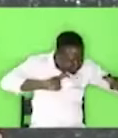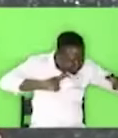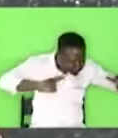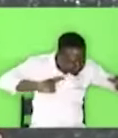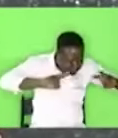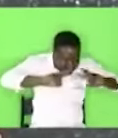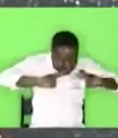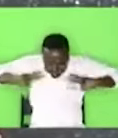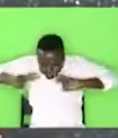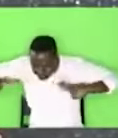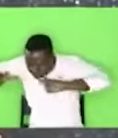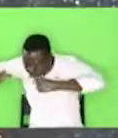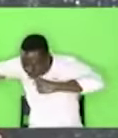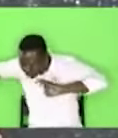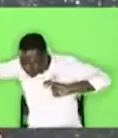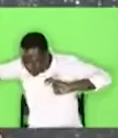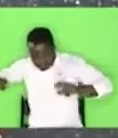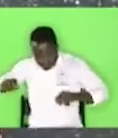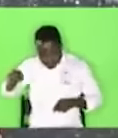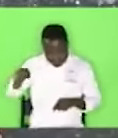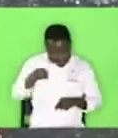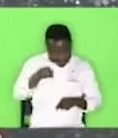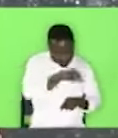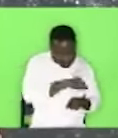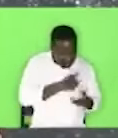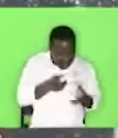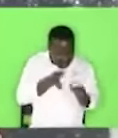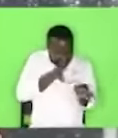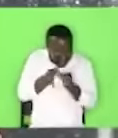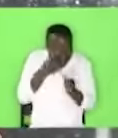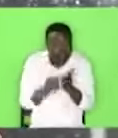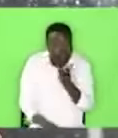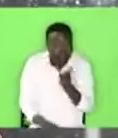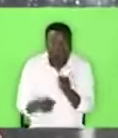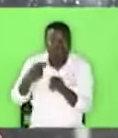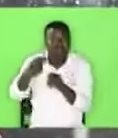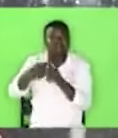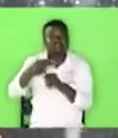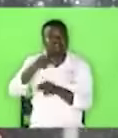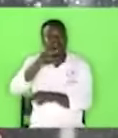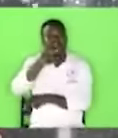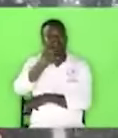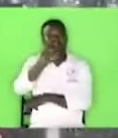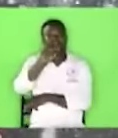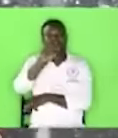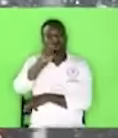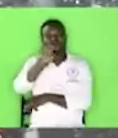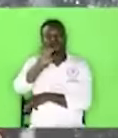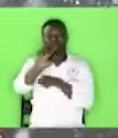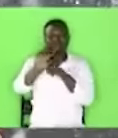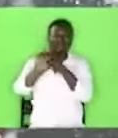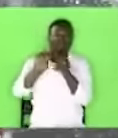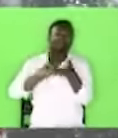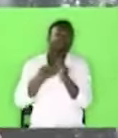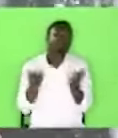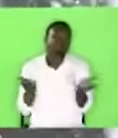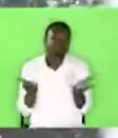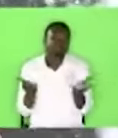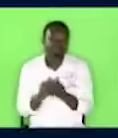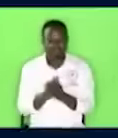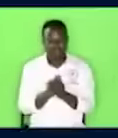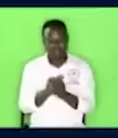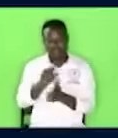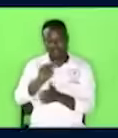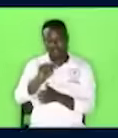this is how they want us to understand a name. A name is a word